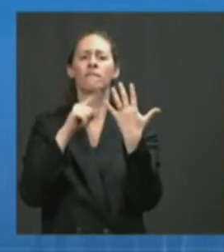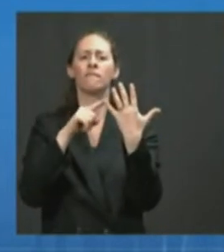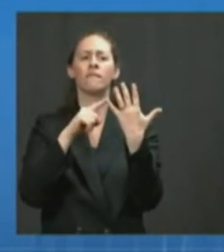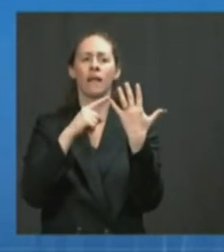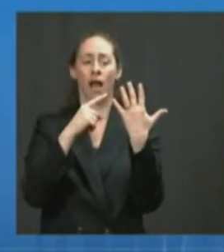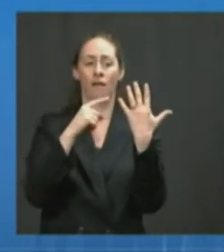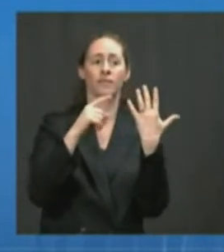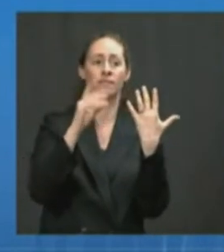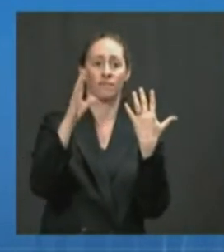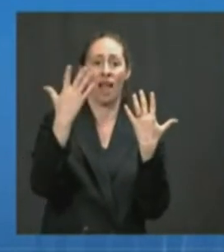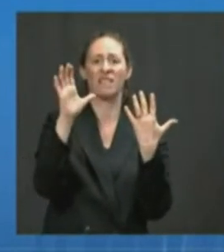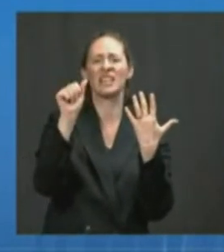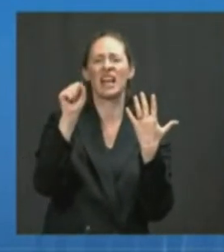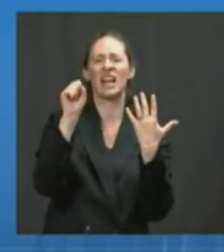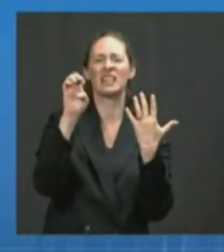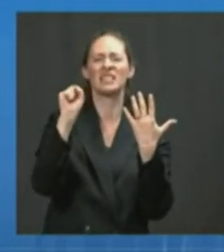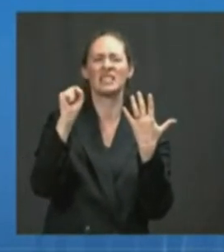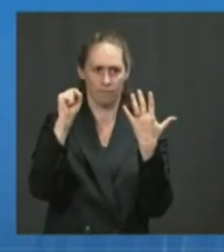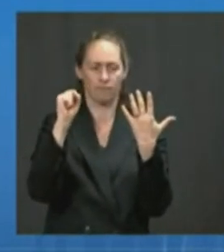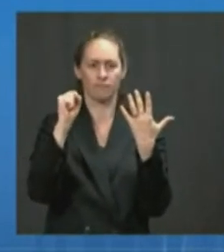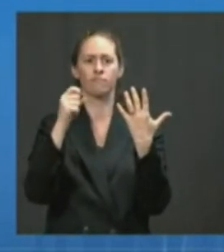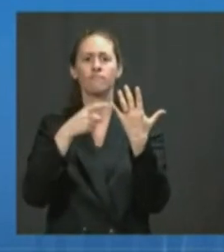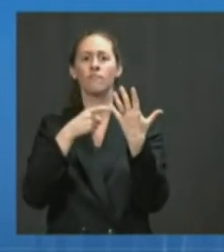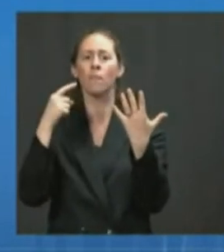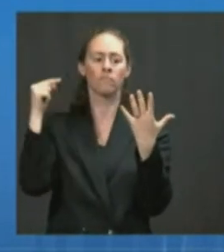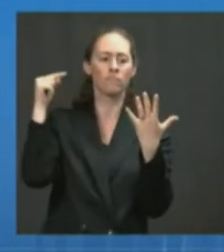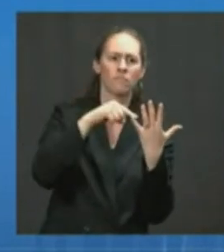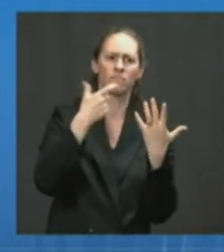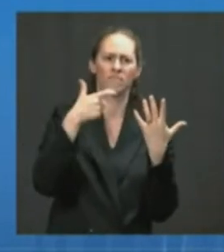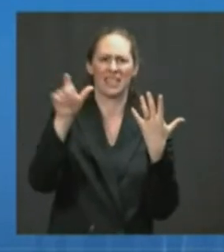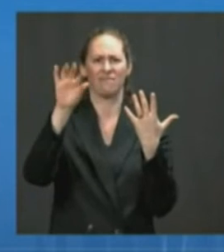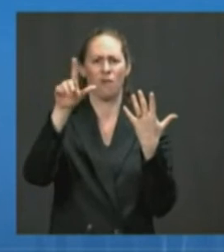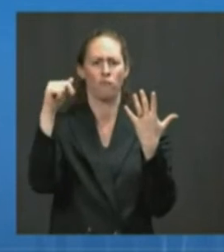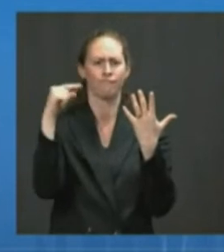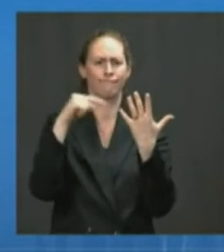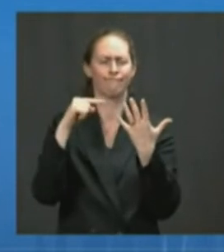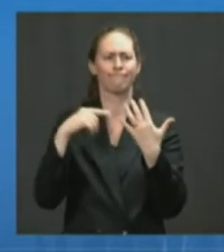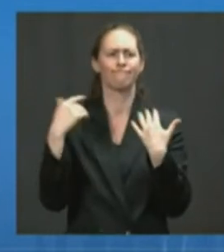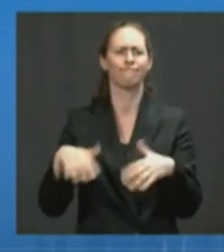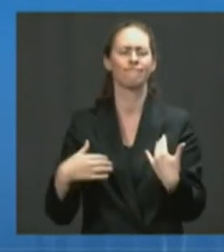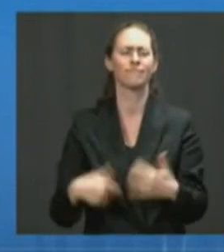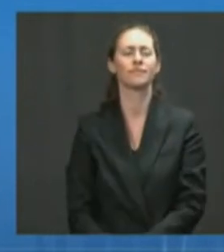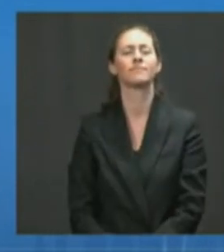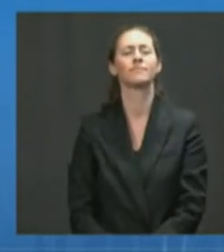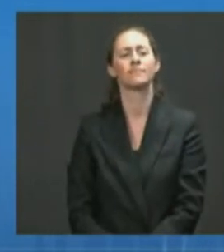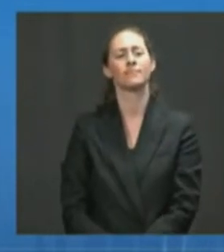And within communities, these cases are primarily among unvaccinated people.